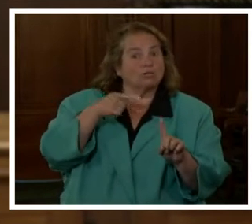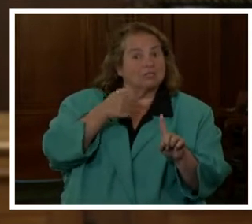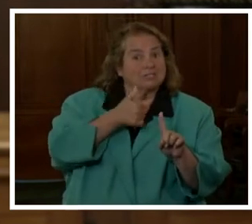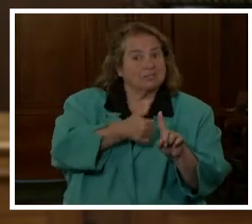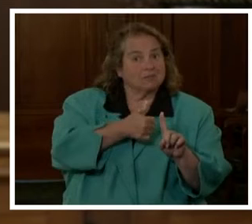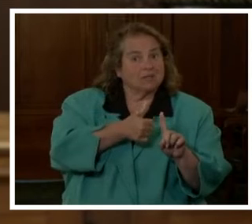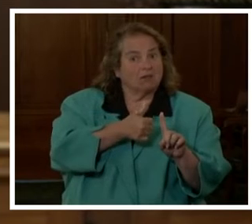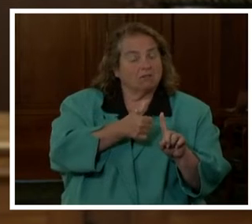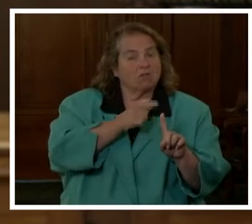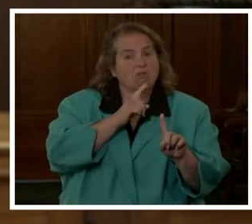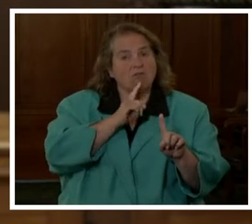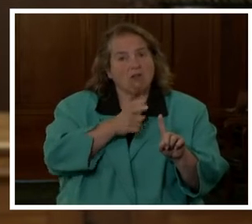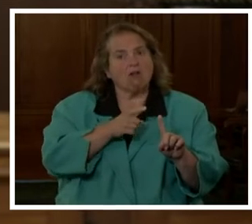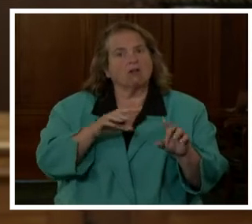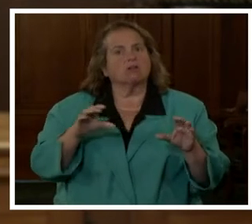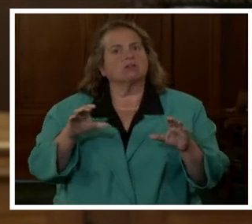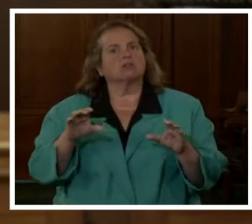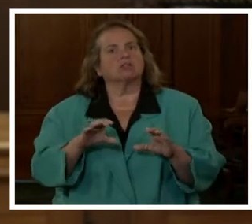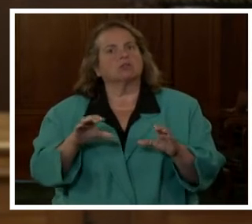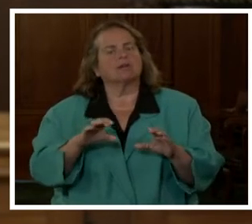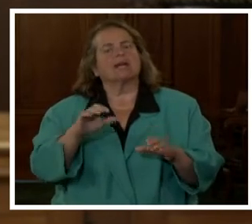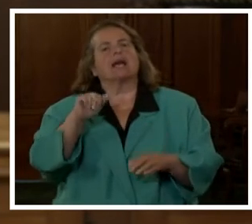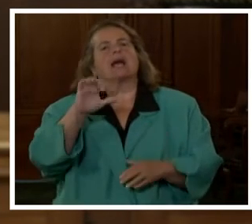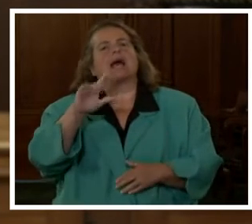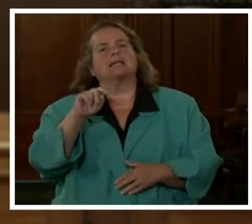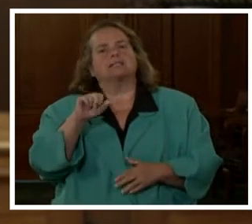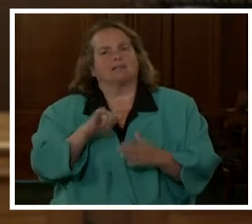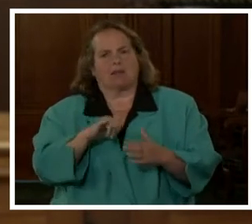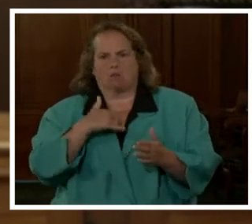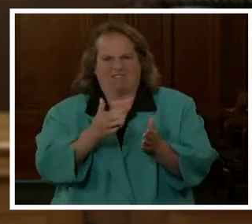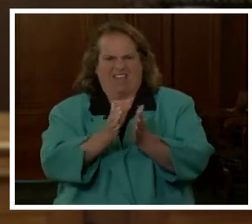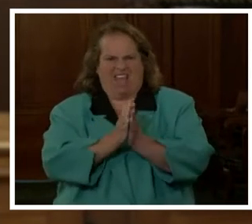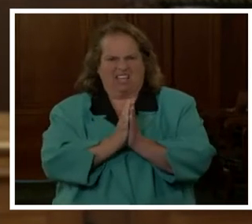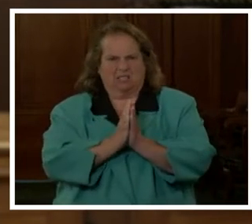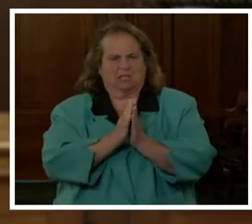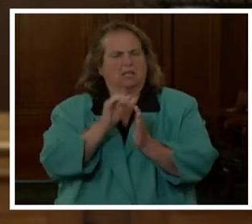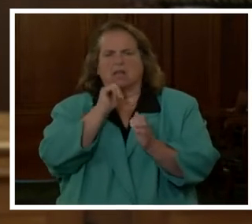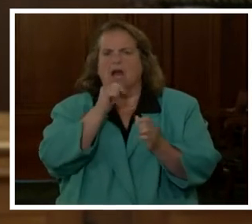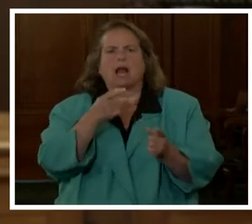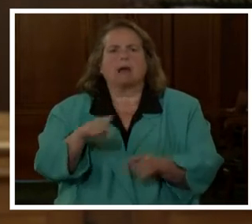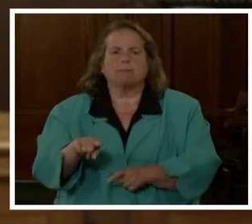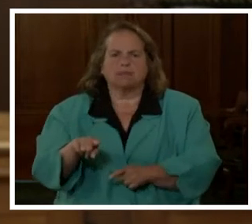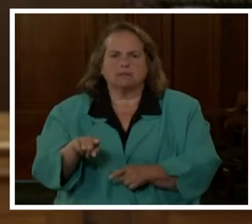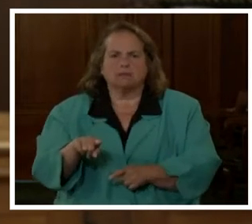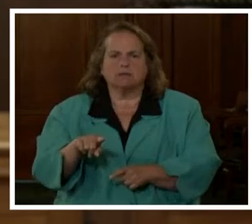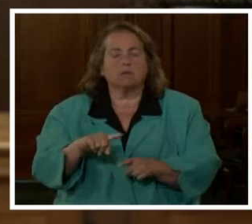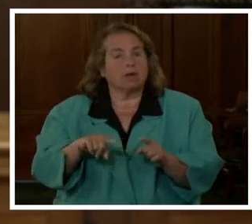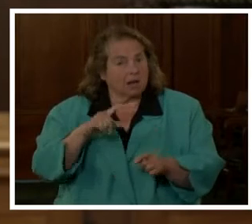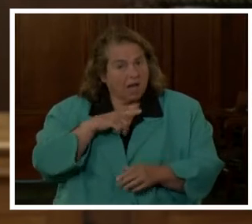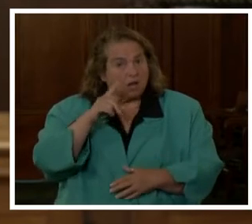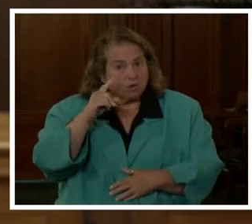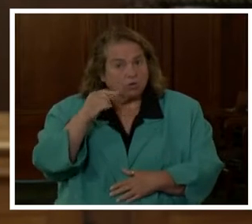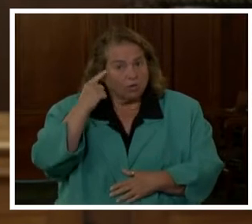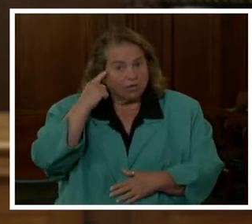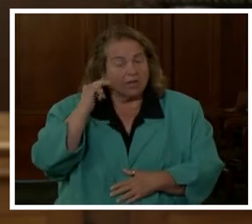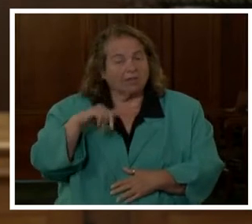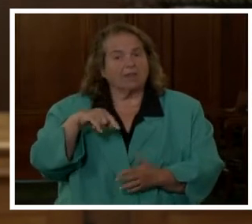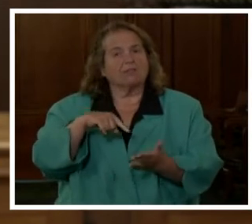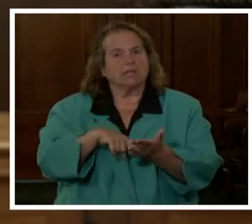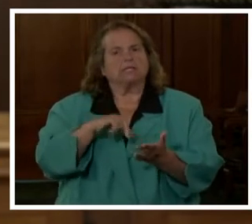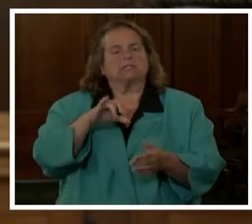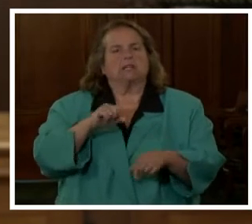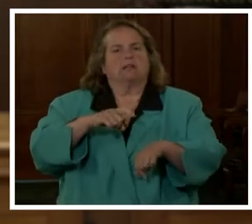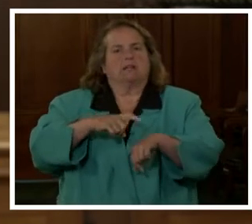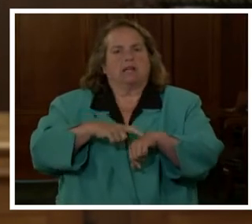engaging in acts that we've asked not occur. But I do think that this is the